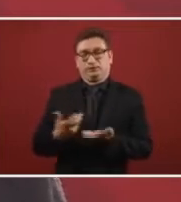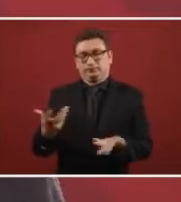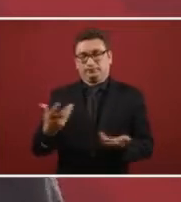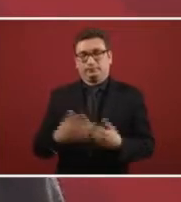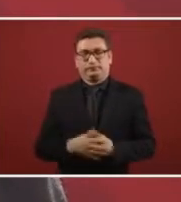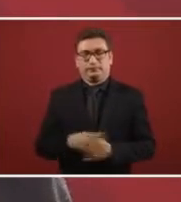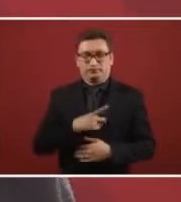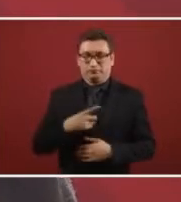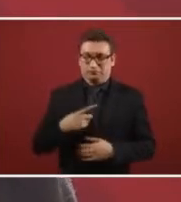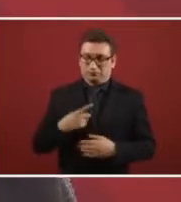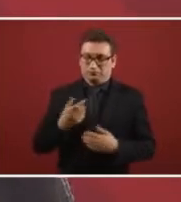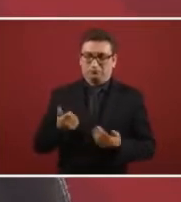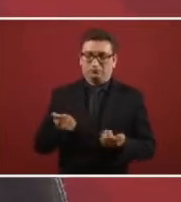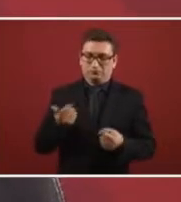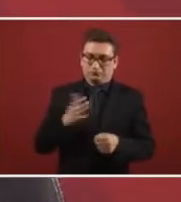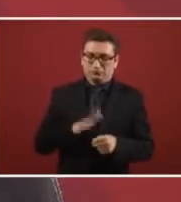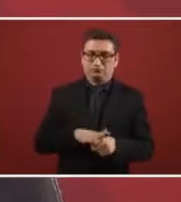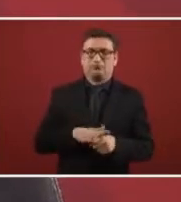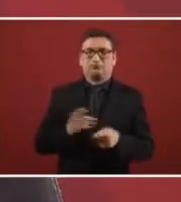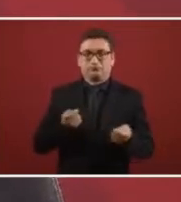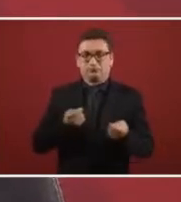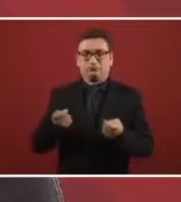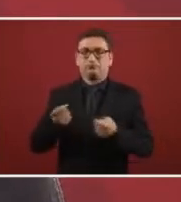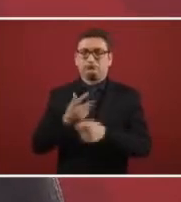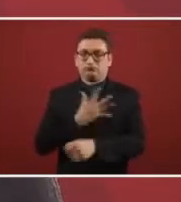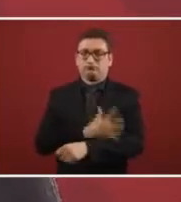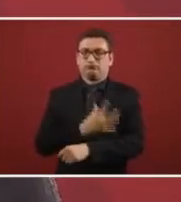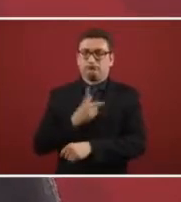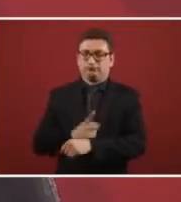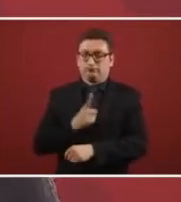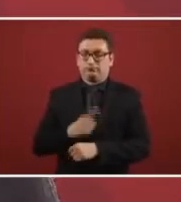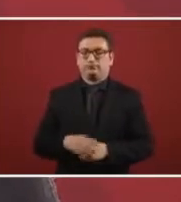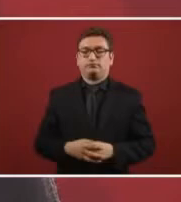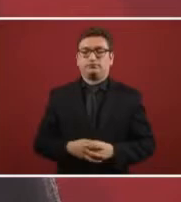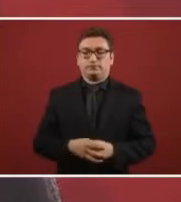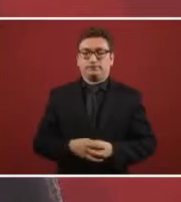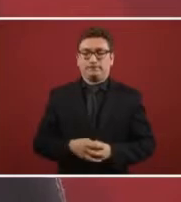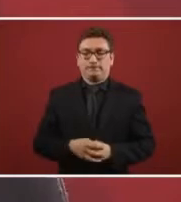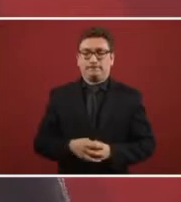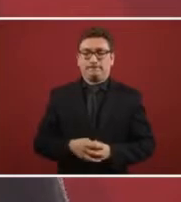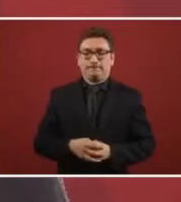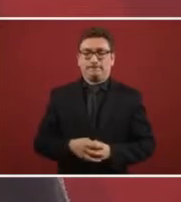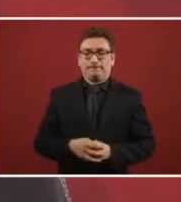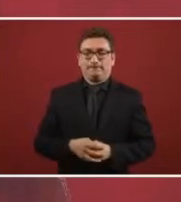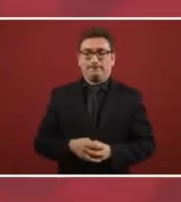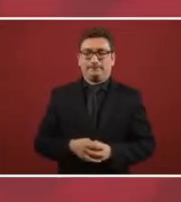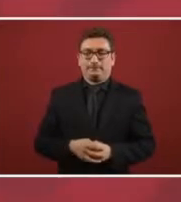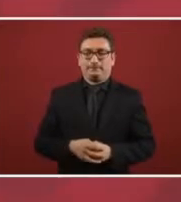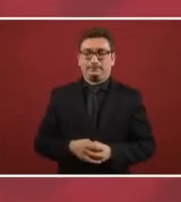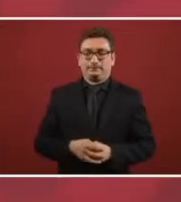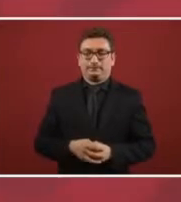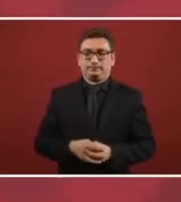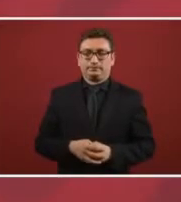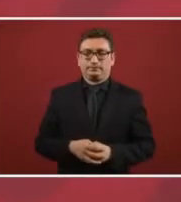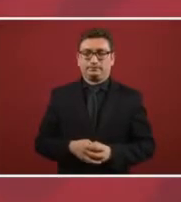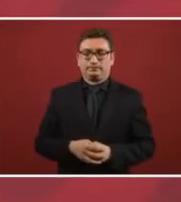And so now we have to administer it with honesty and